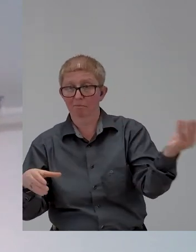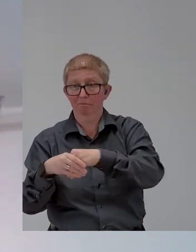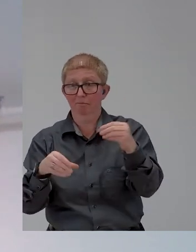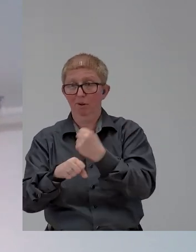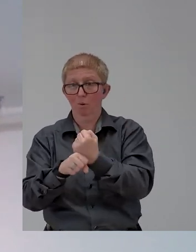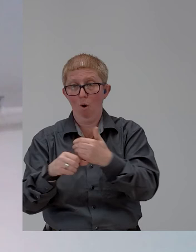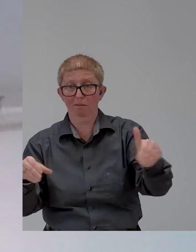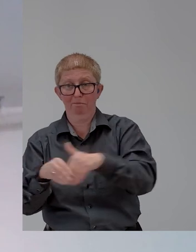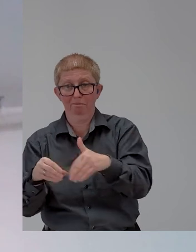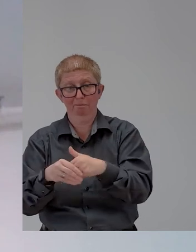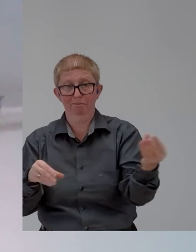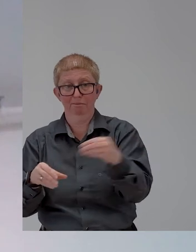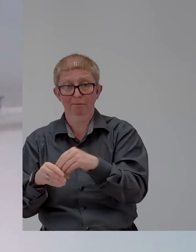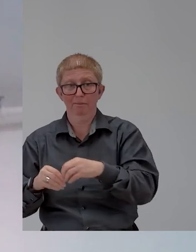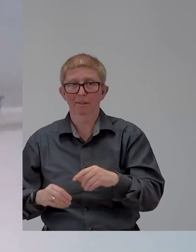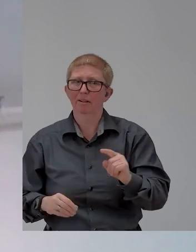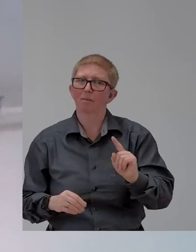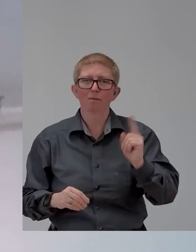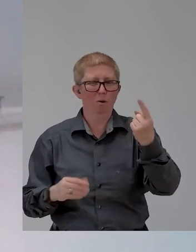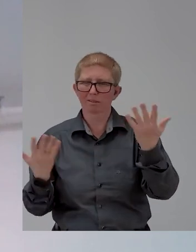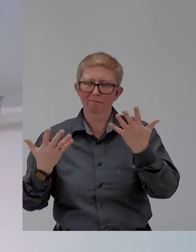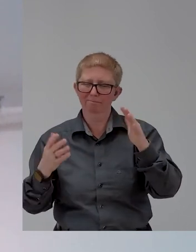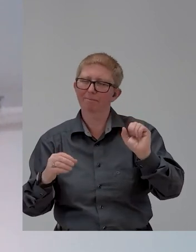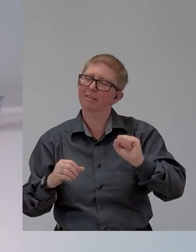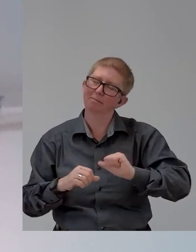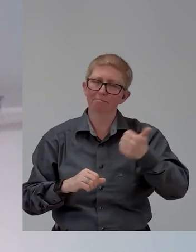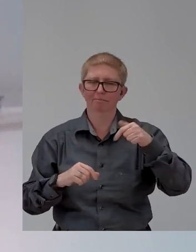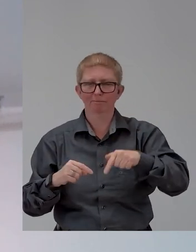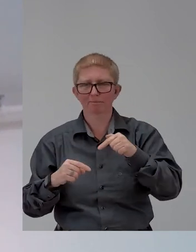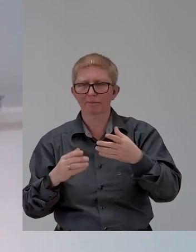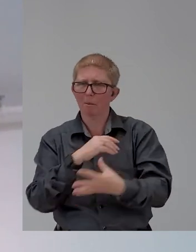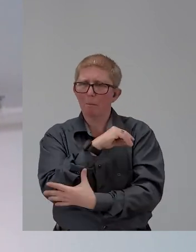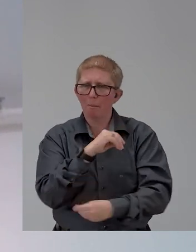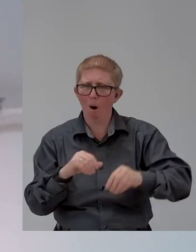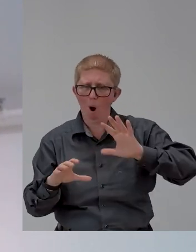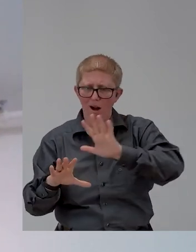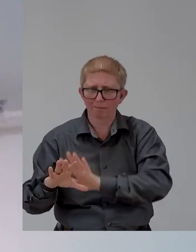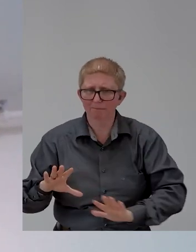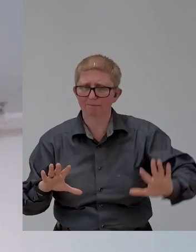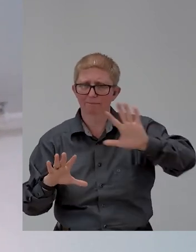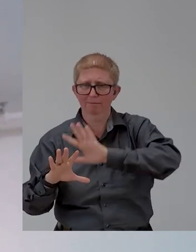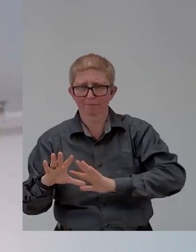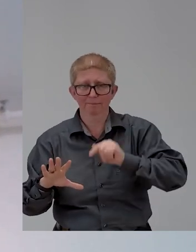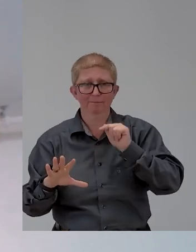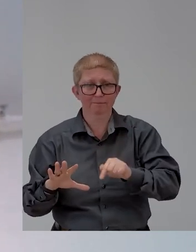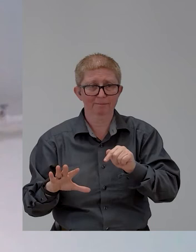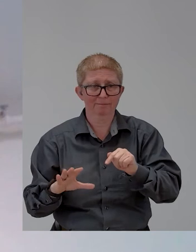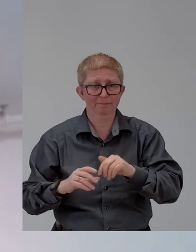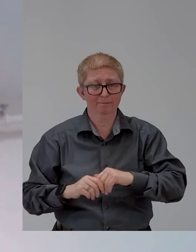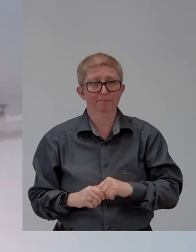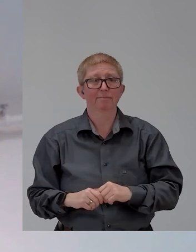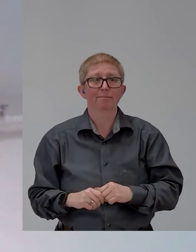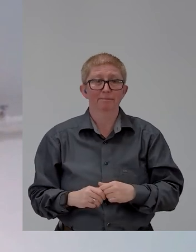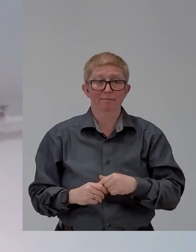enterprises such as the digital divide data train, persons with disabilities, and other groups marginalized from the labor market